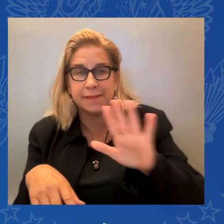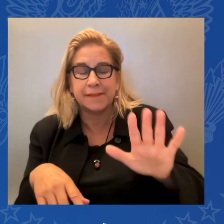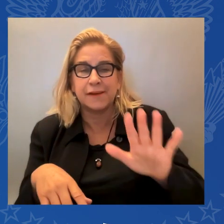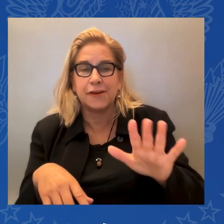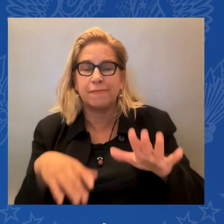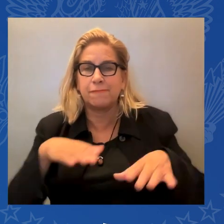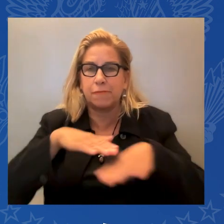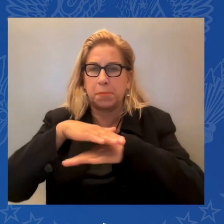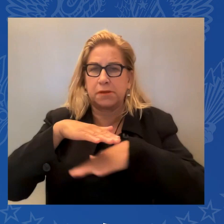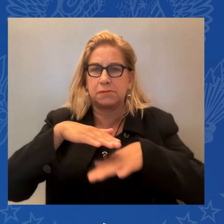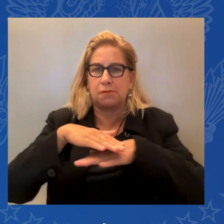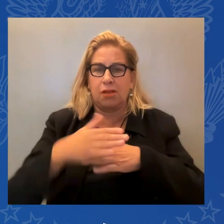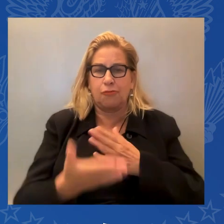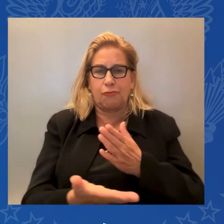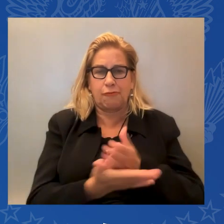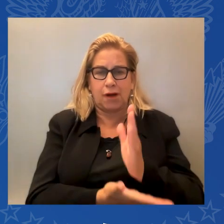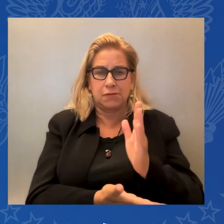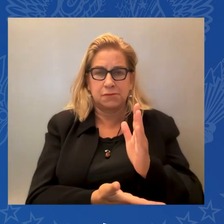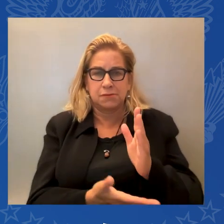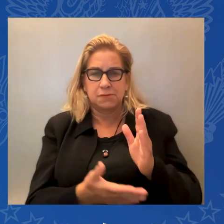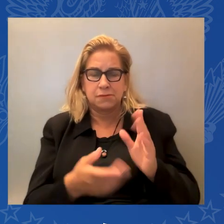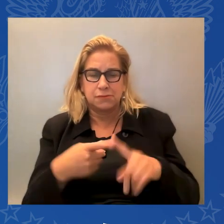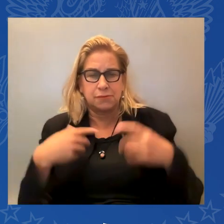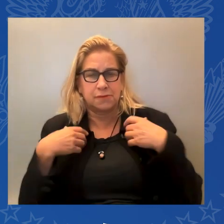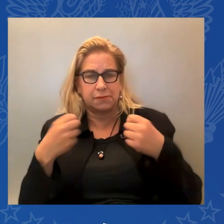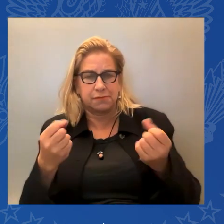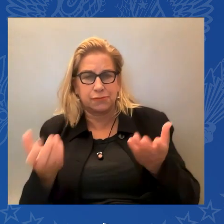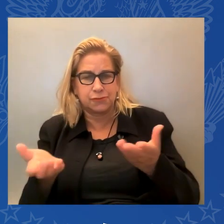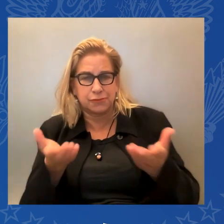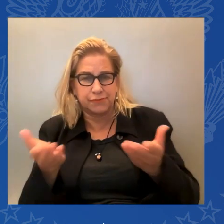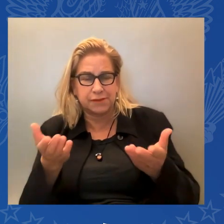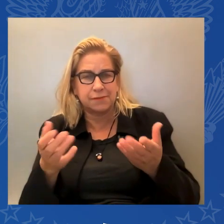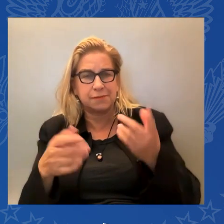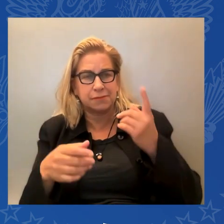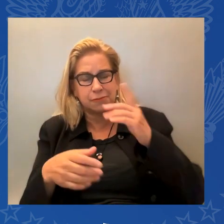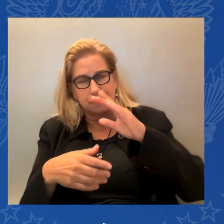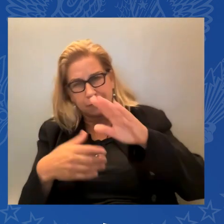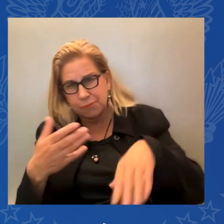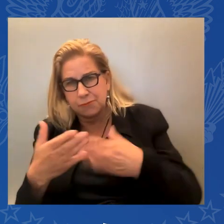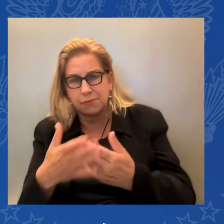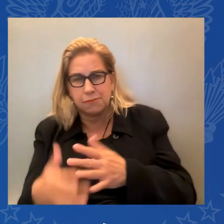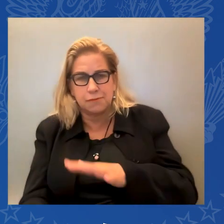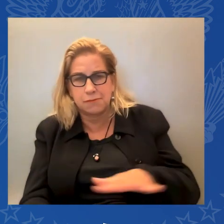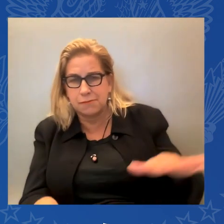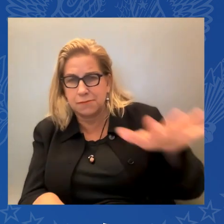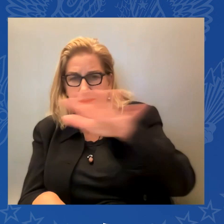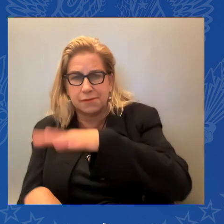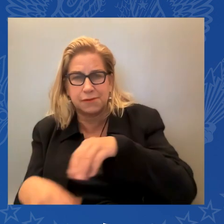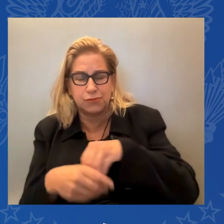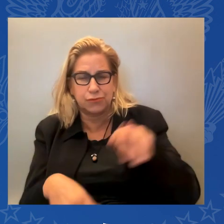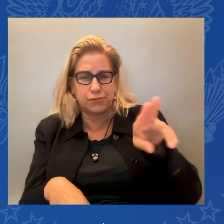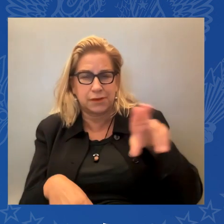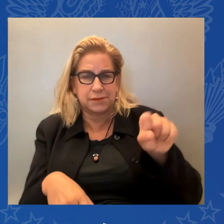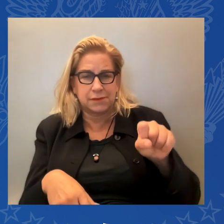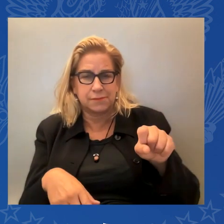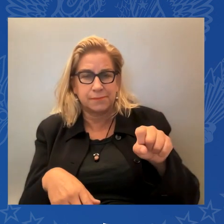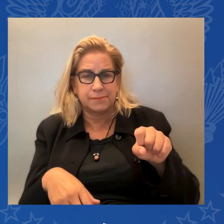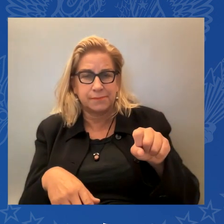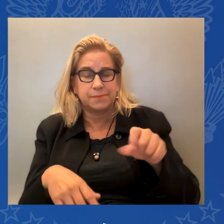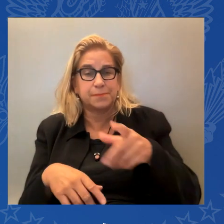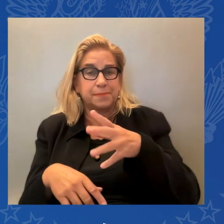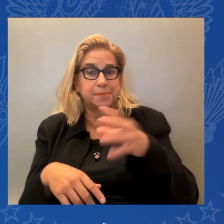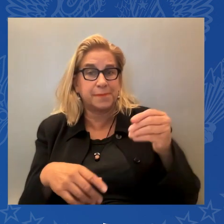Administrator Guzman, Latinos are now starting new businesses at the fastest rate that's occurred in 10 years. And look,